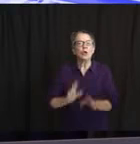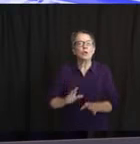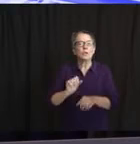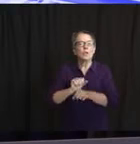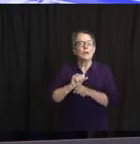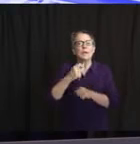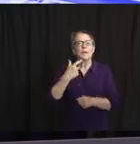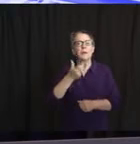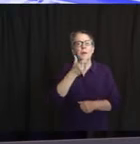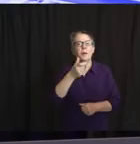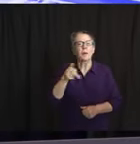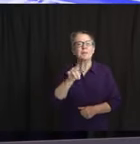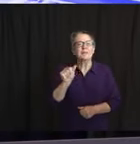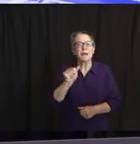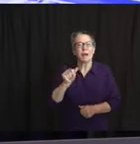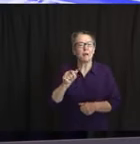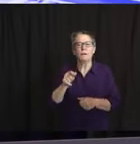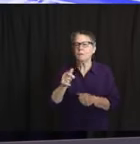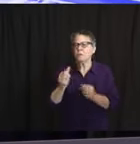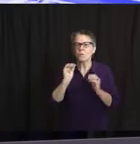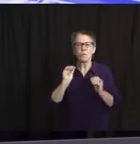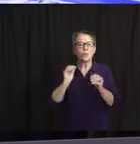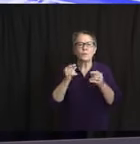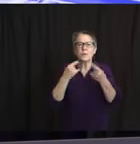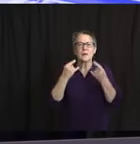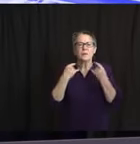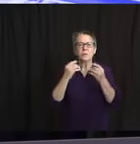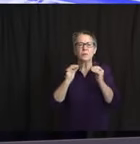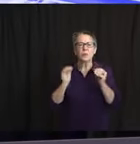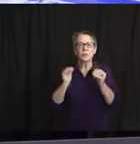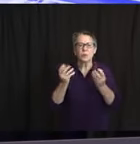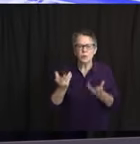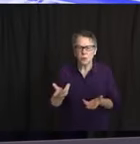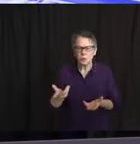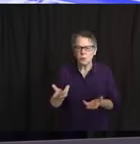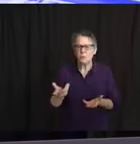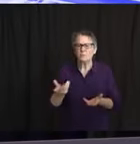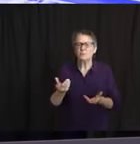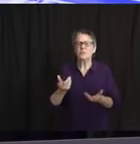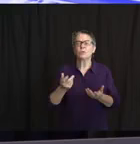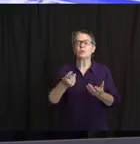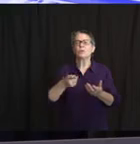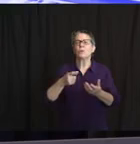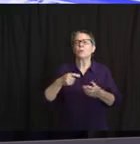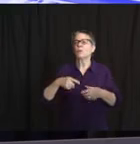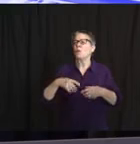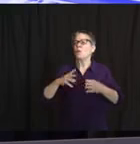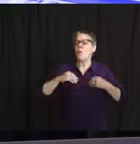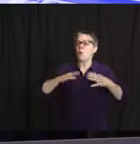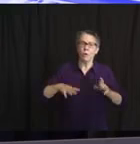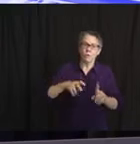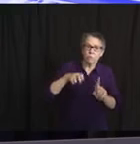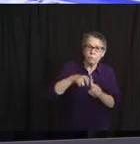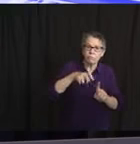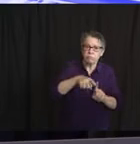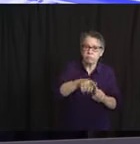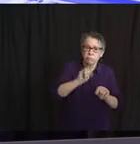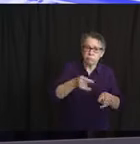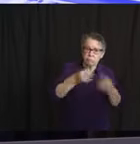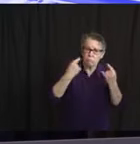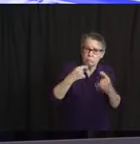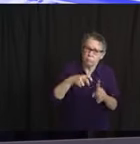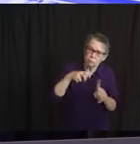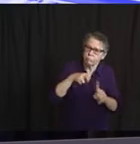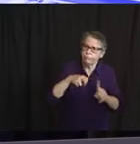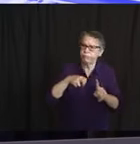who had oversight of those employees, was cited for an EO violation. In Perth, Amboy, 18 subjects were cited for being in